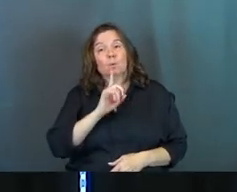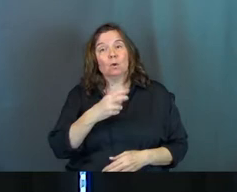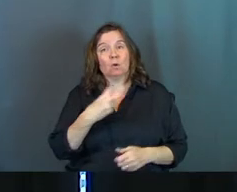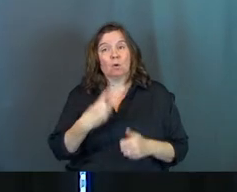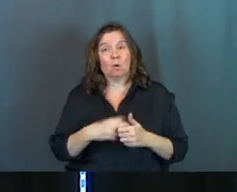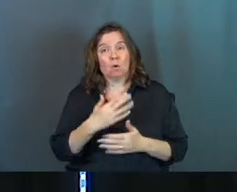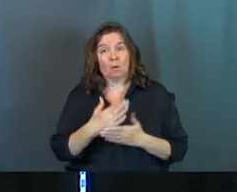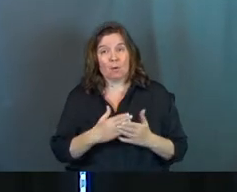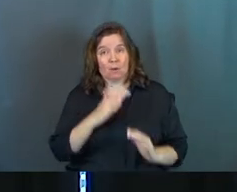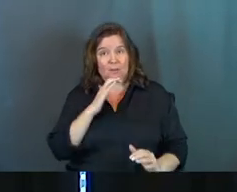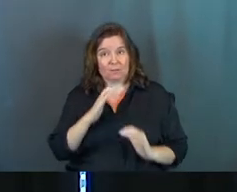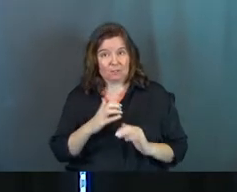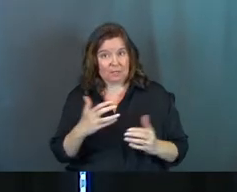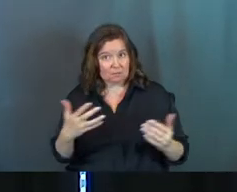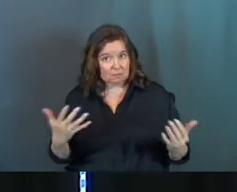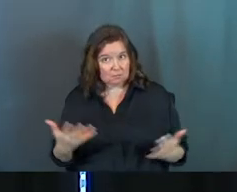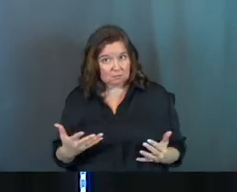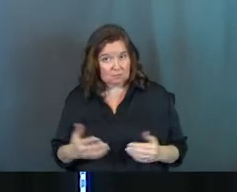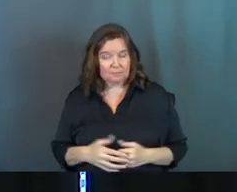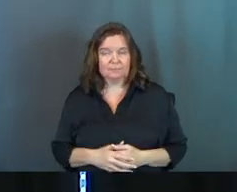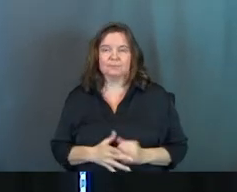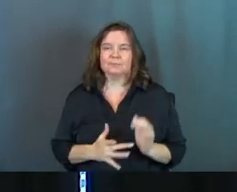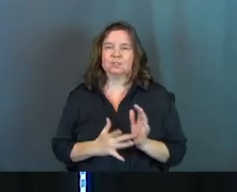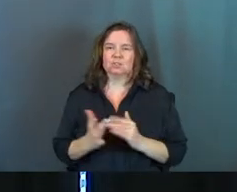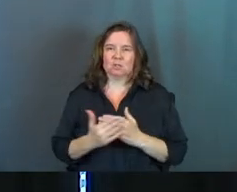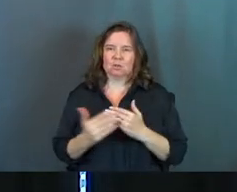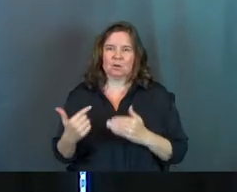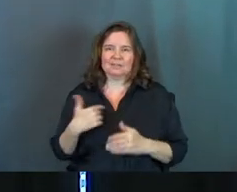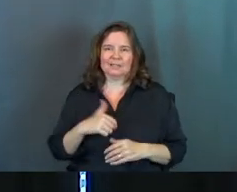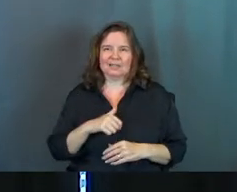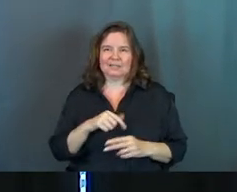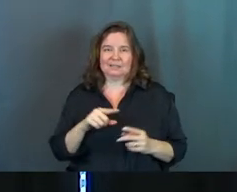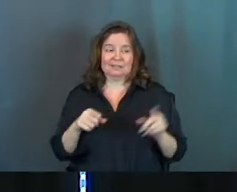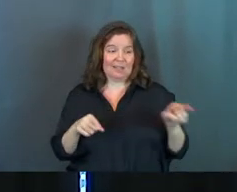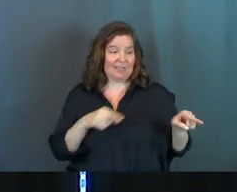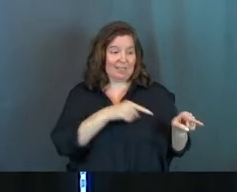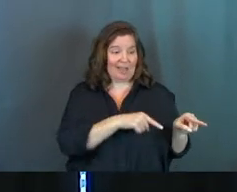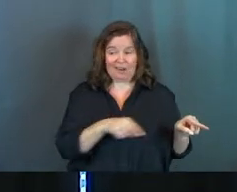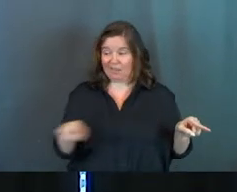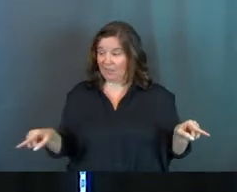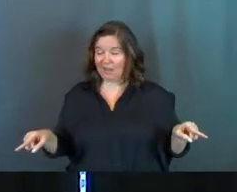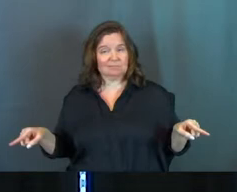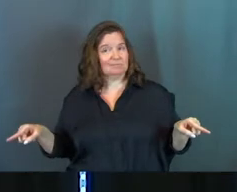hard part of the conversation. Jesus calls us to neither one of those.